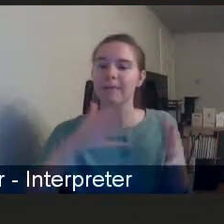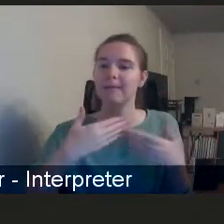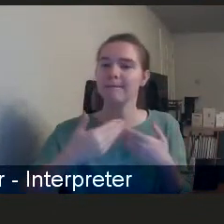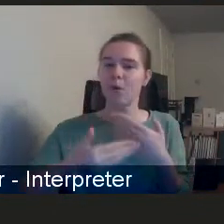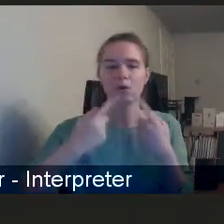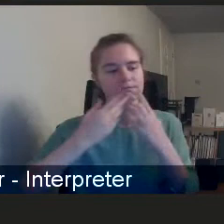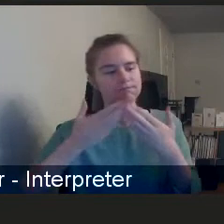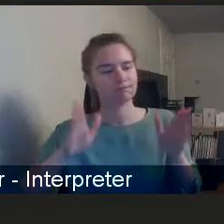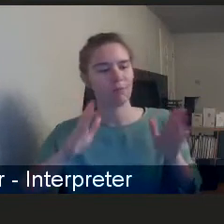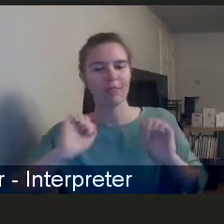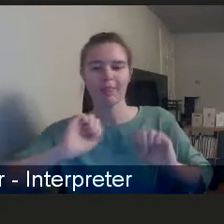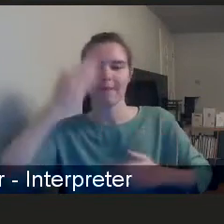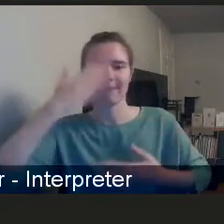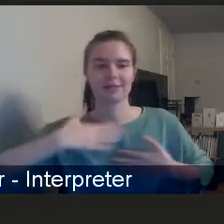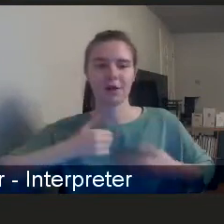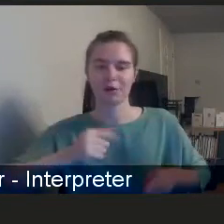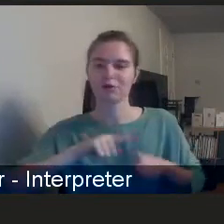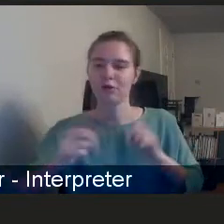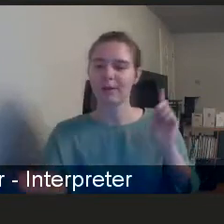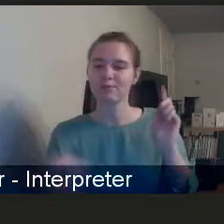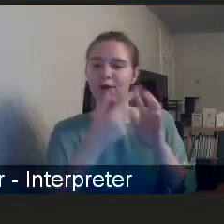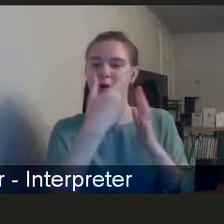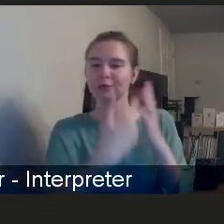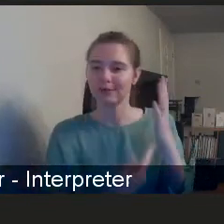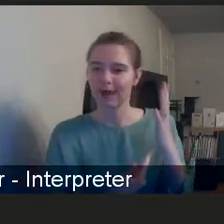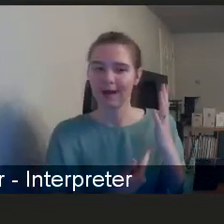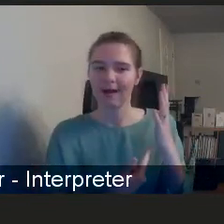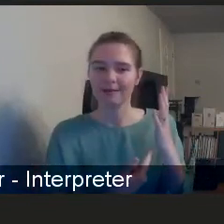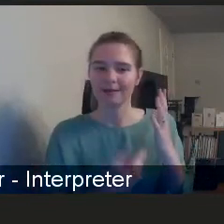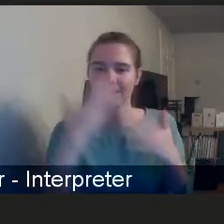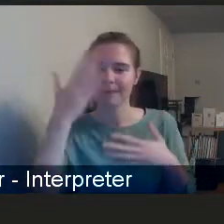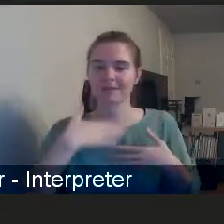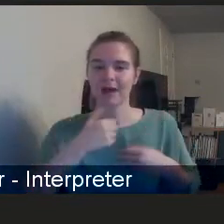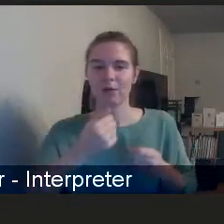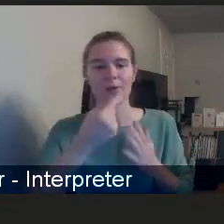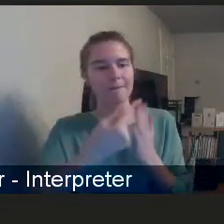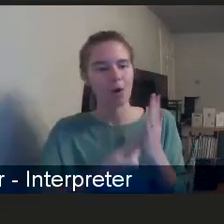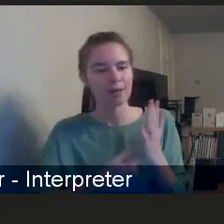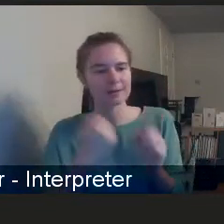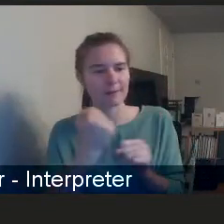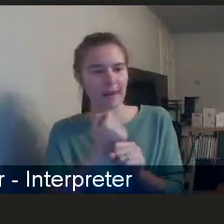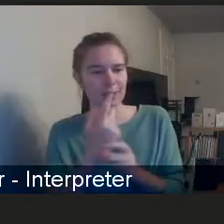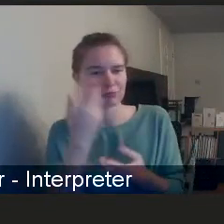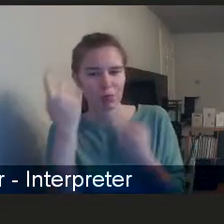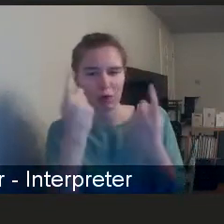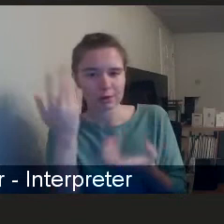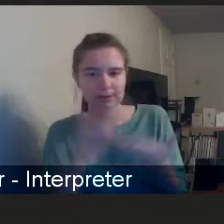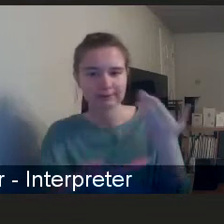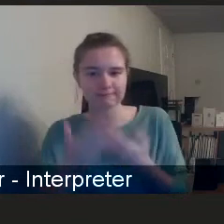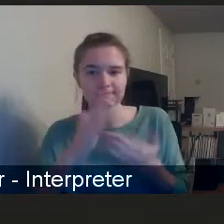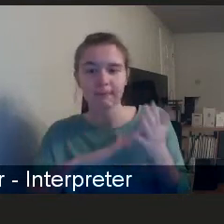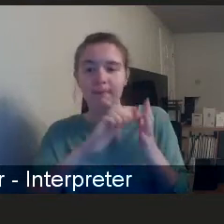to prioritize mental health from the public and policymakers? Your thoughts on that, Mark?